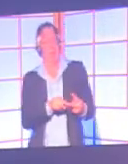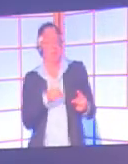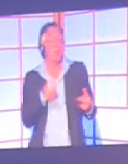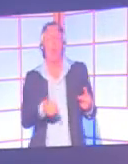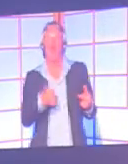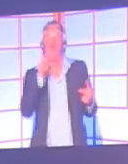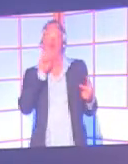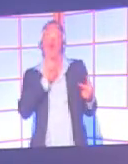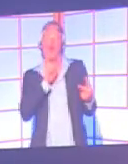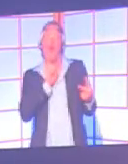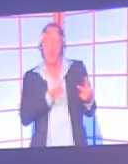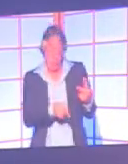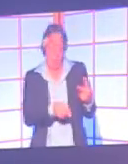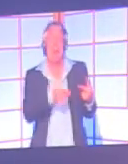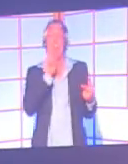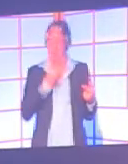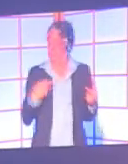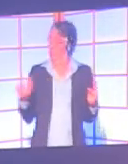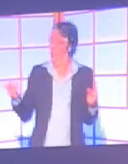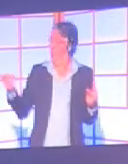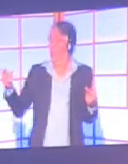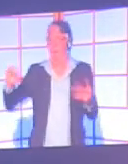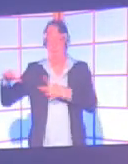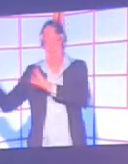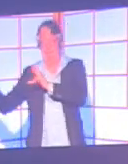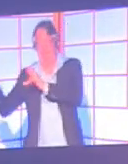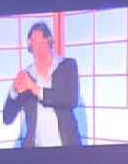blind, she needs to inherit the gene from both parents.